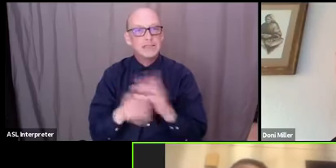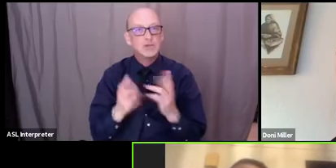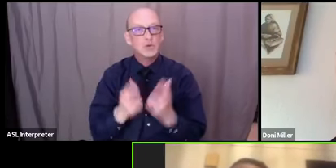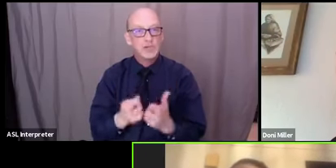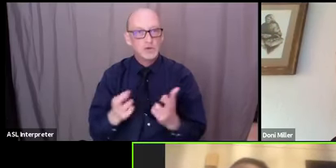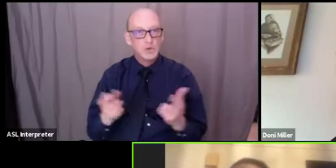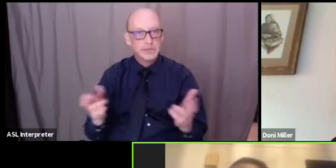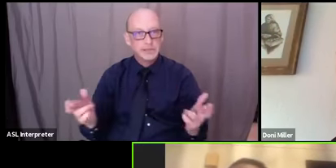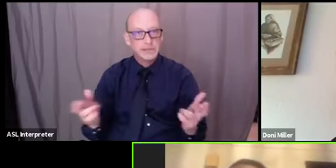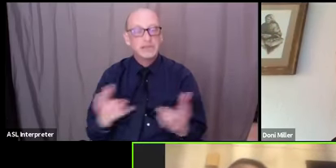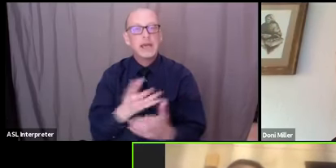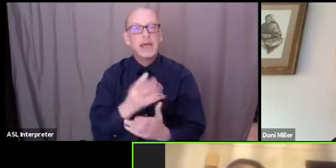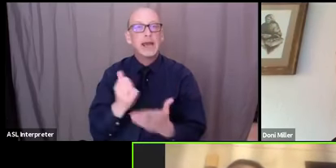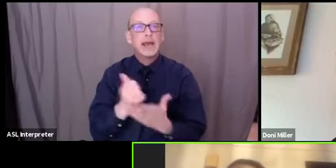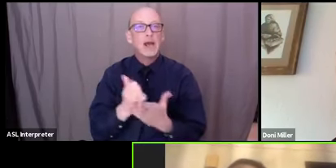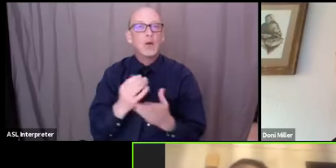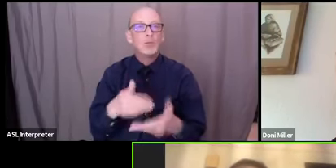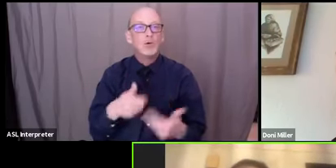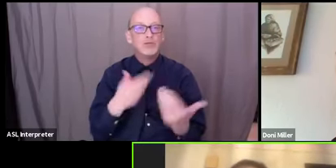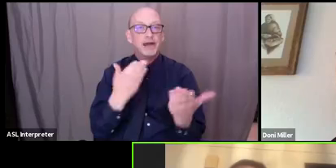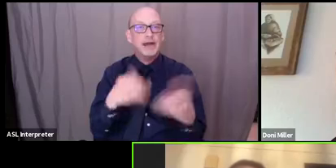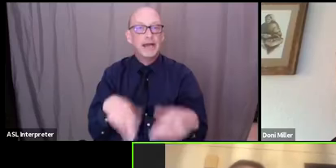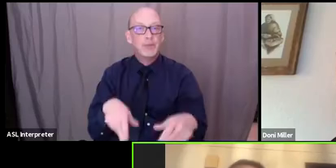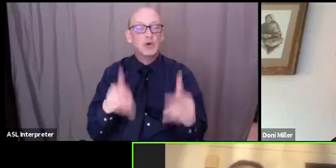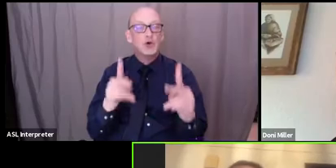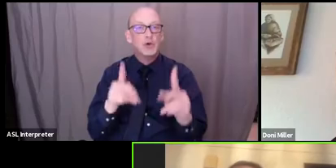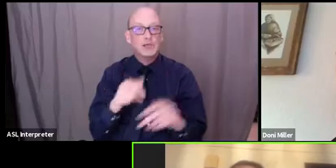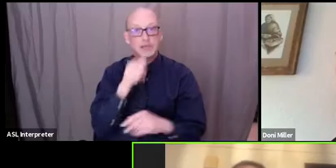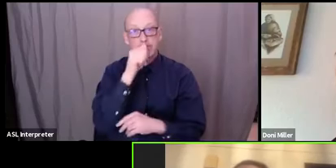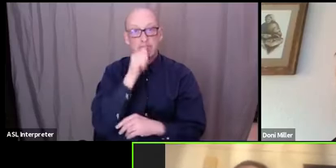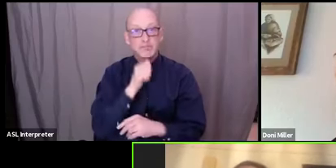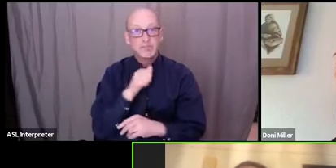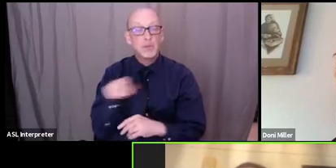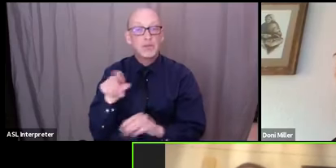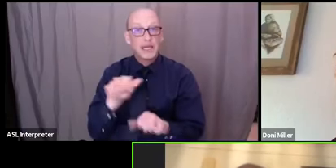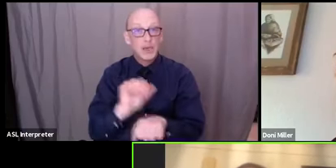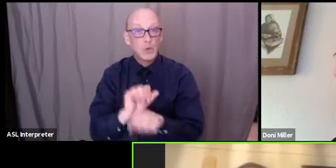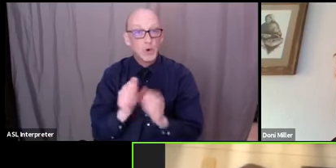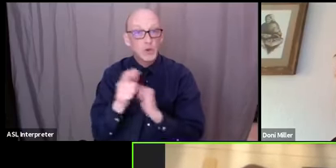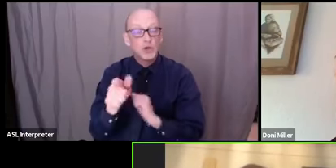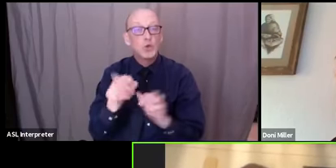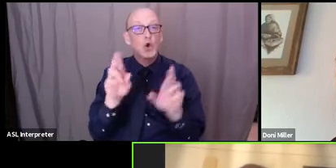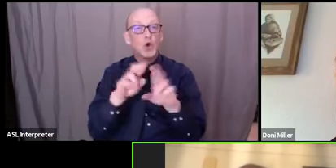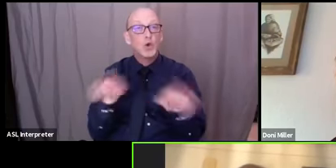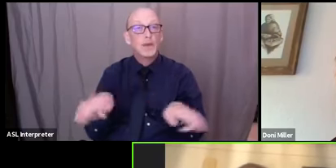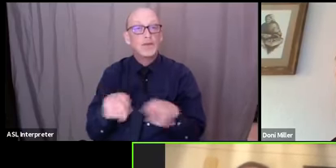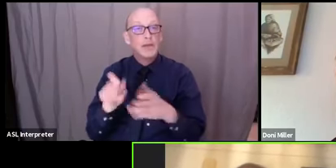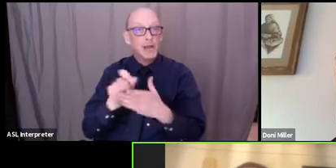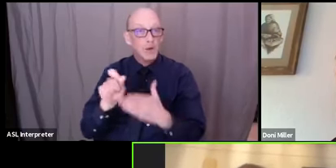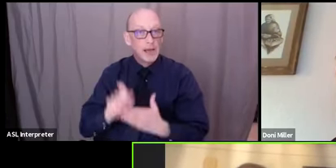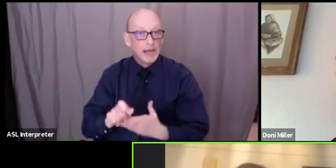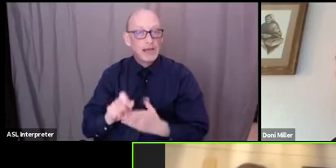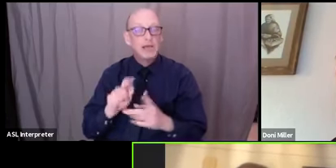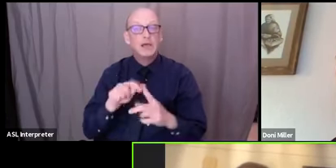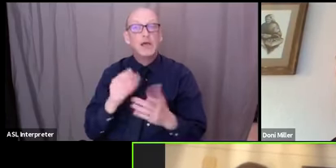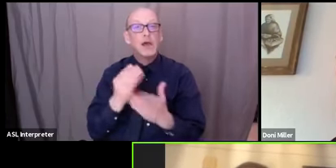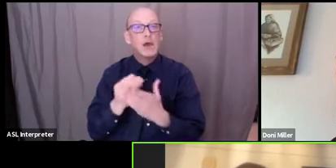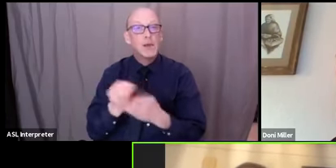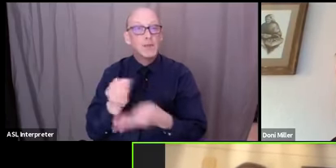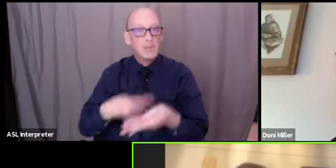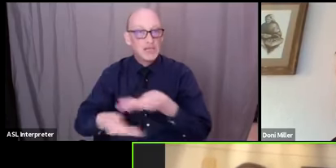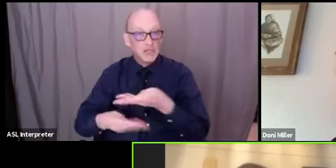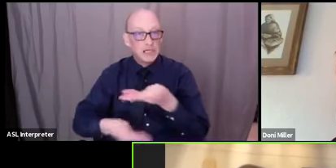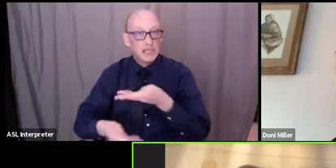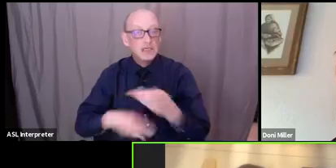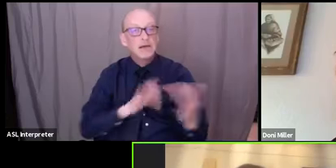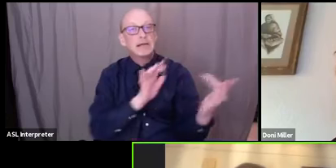and help provide opportunities to get you through this they can work with you with resume writing um your budgeting helping you contact those